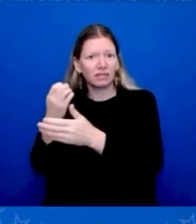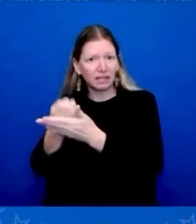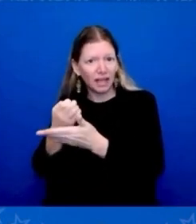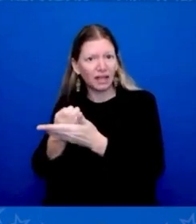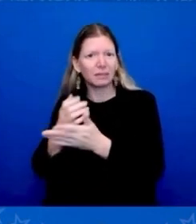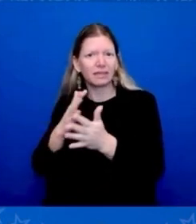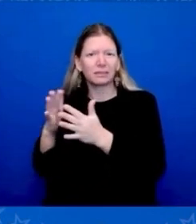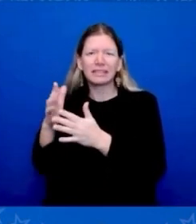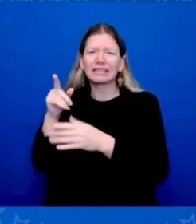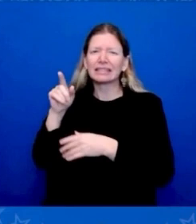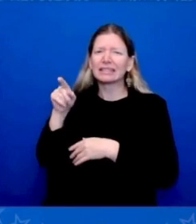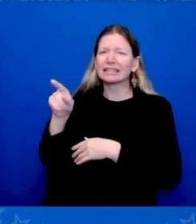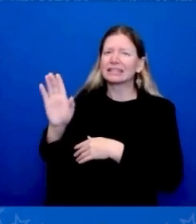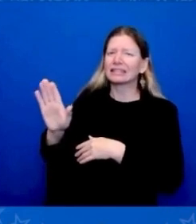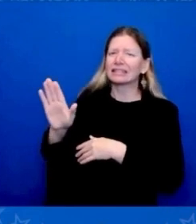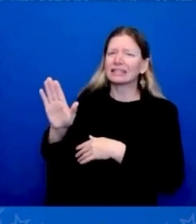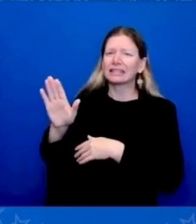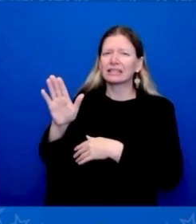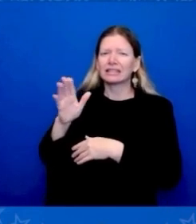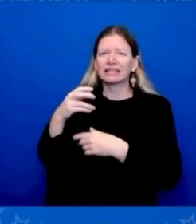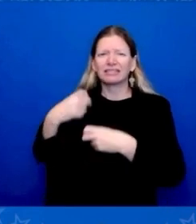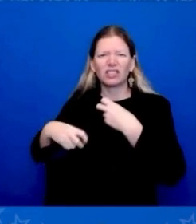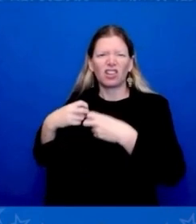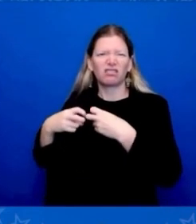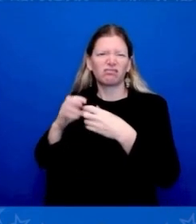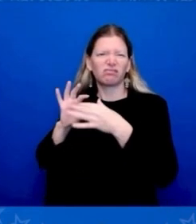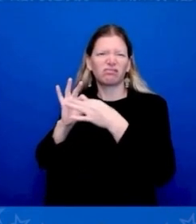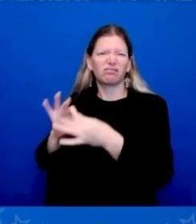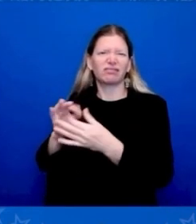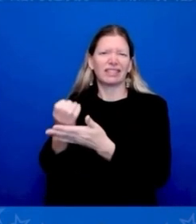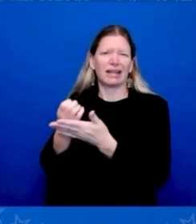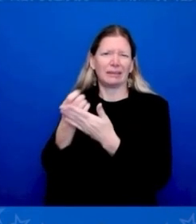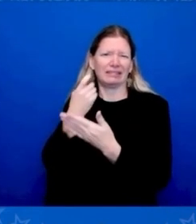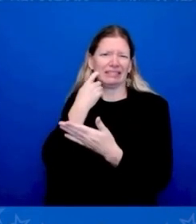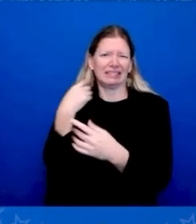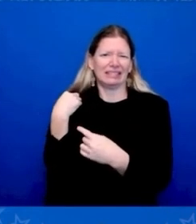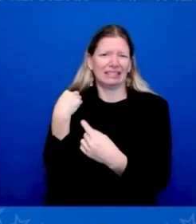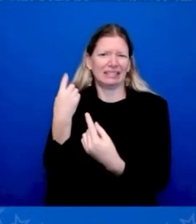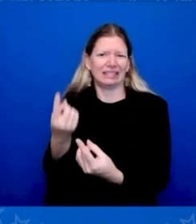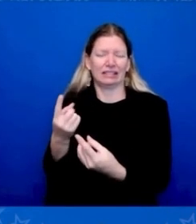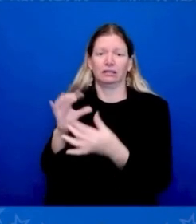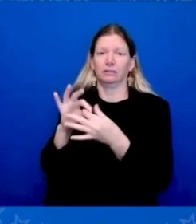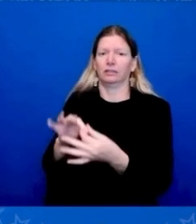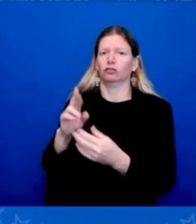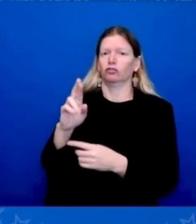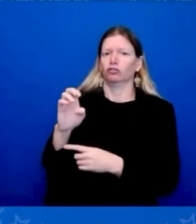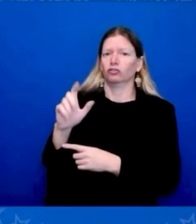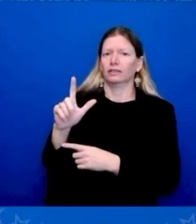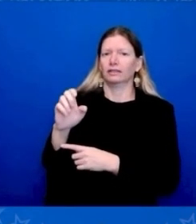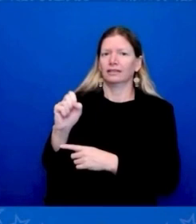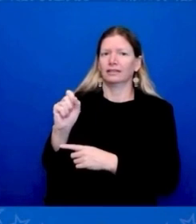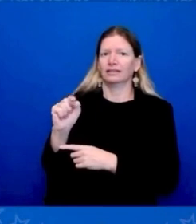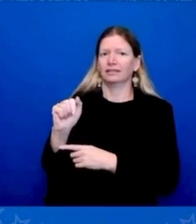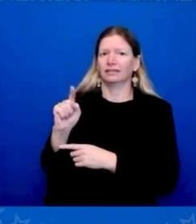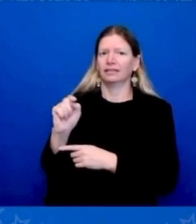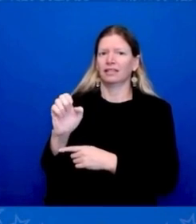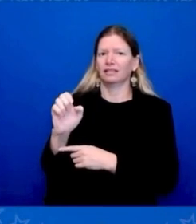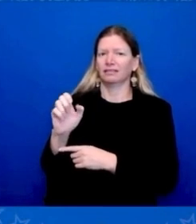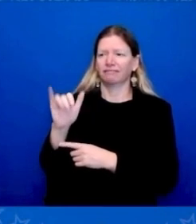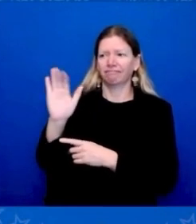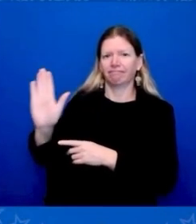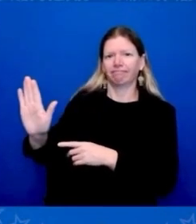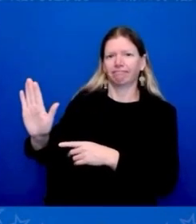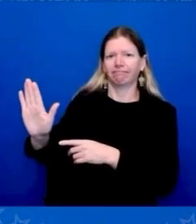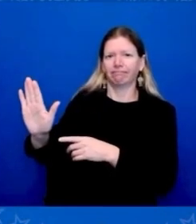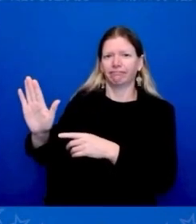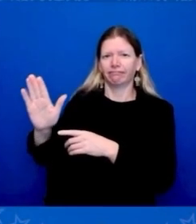that end of their bargain. And I think the actions that they're going to have to take are ones that are there in the process of